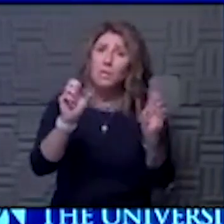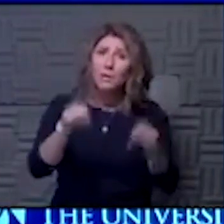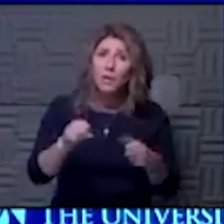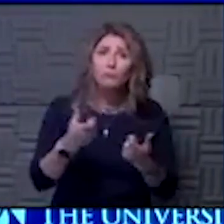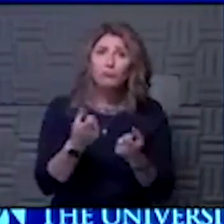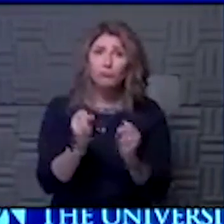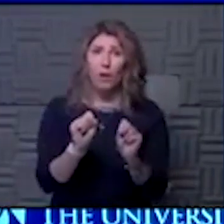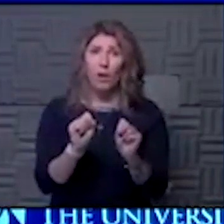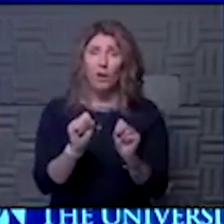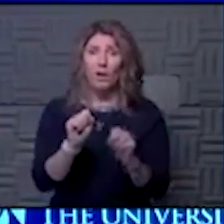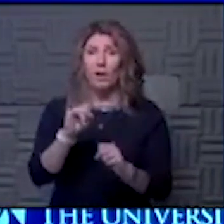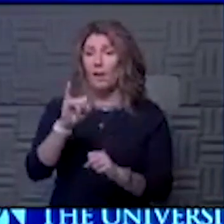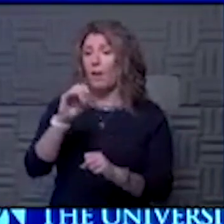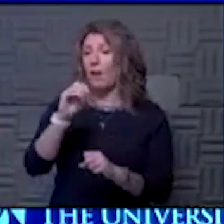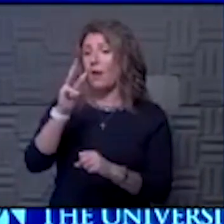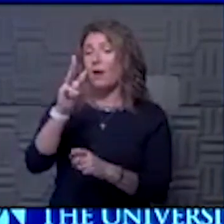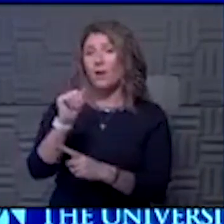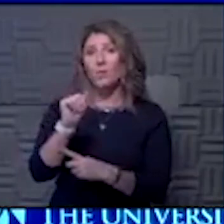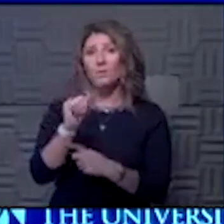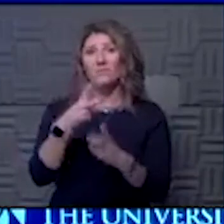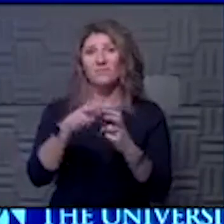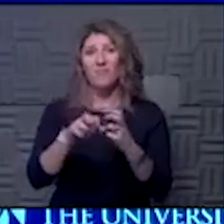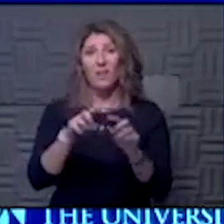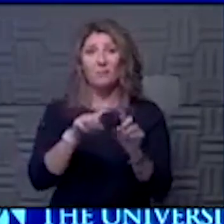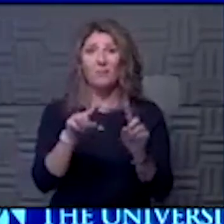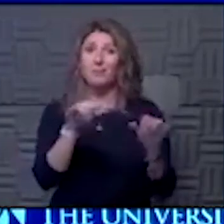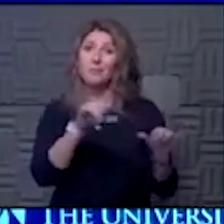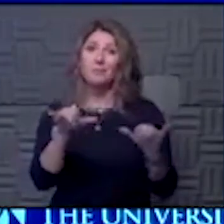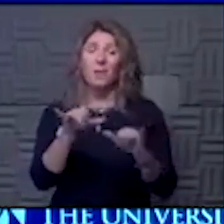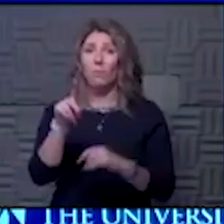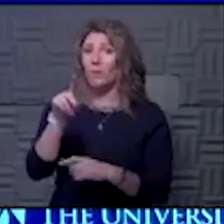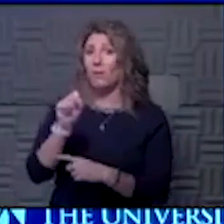I was tough, but then so is Kansas and Missouri right now.